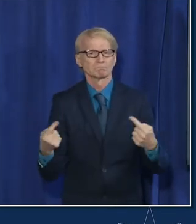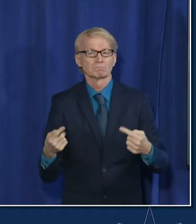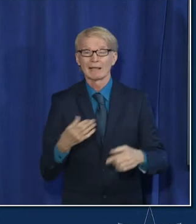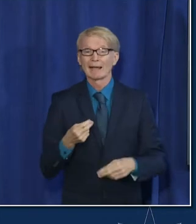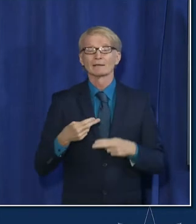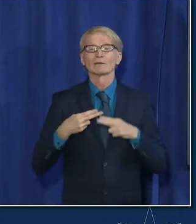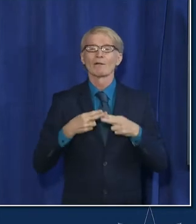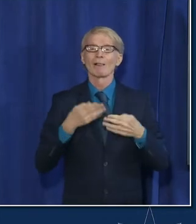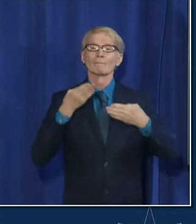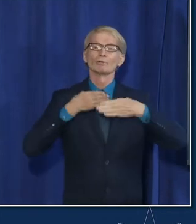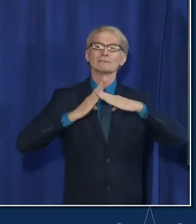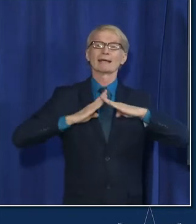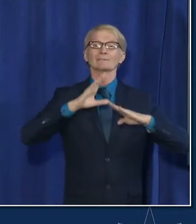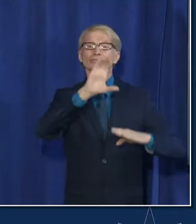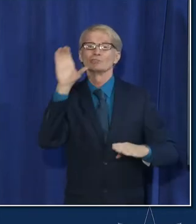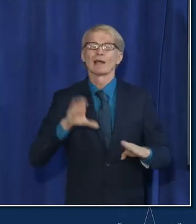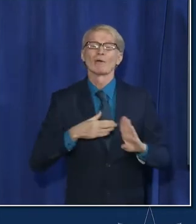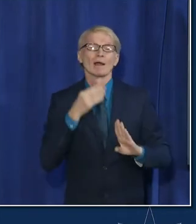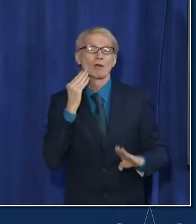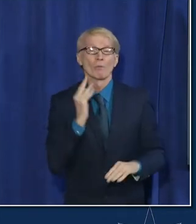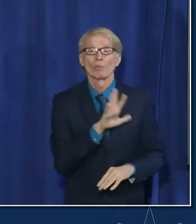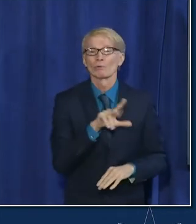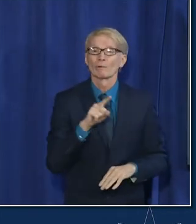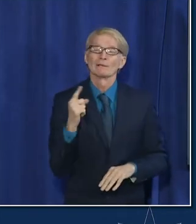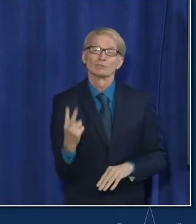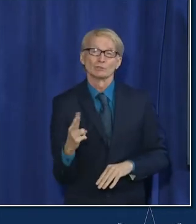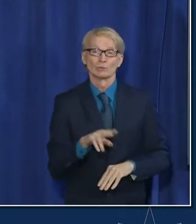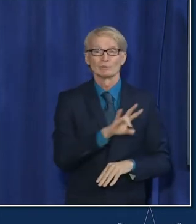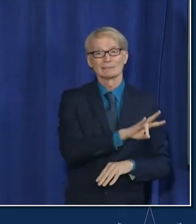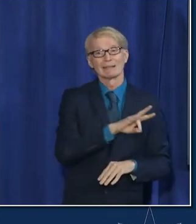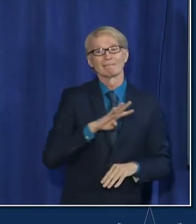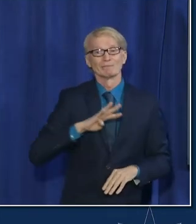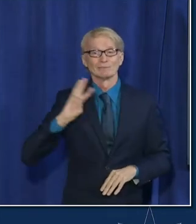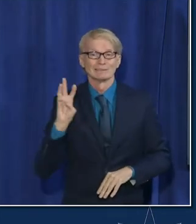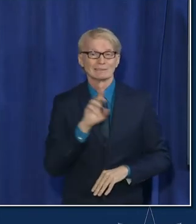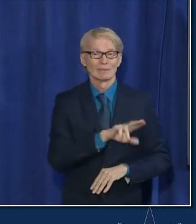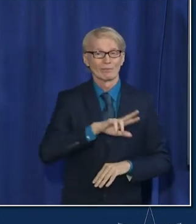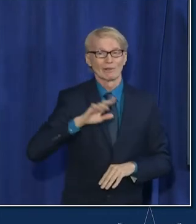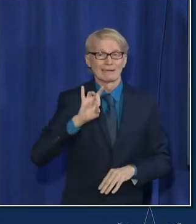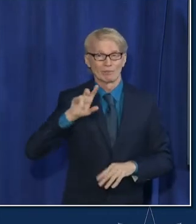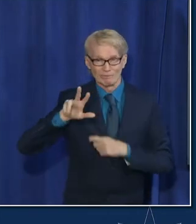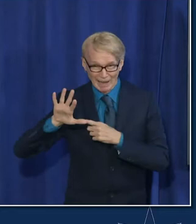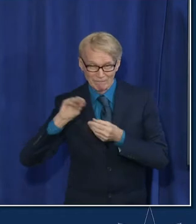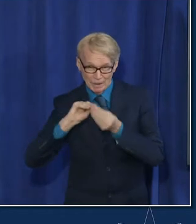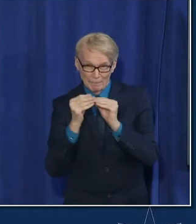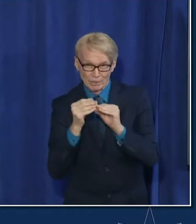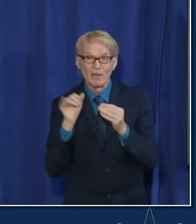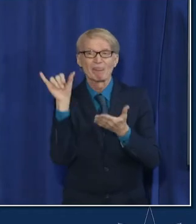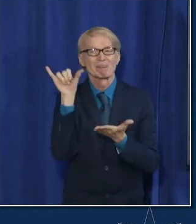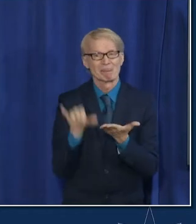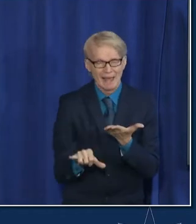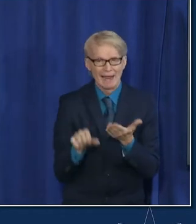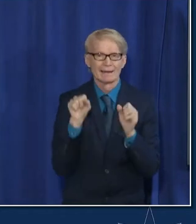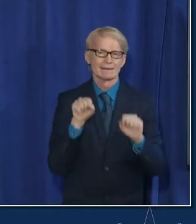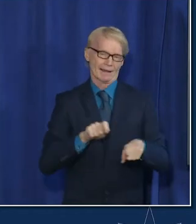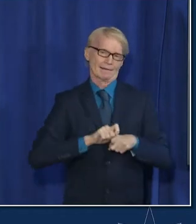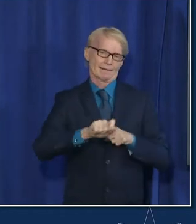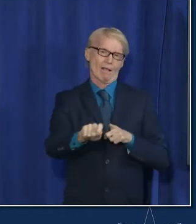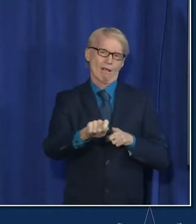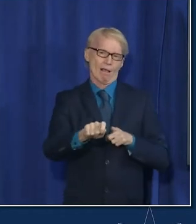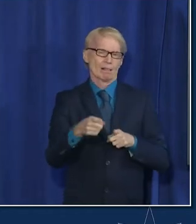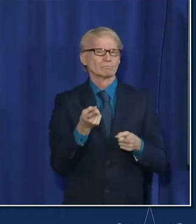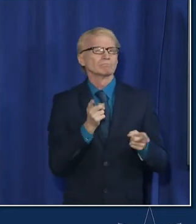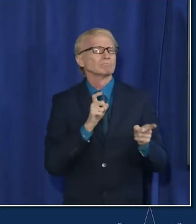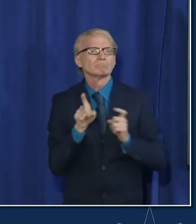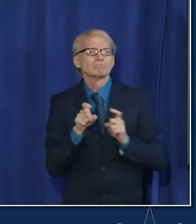home as a reminder 312-746-4835 is the number that anybody can call with any question about